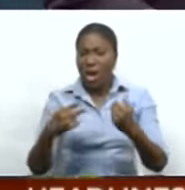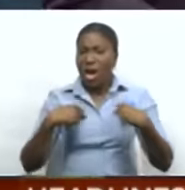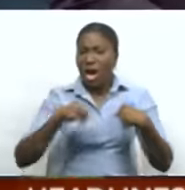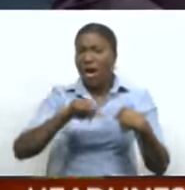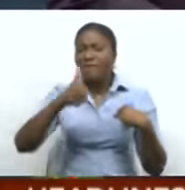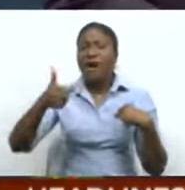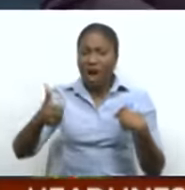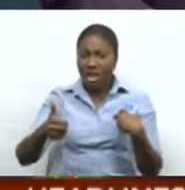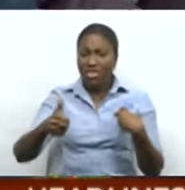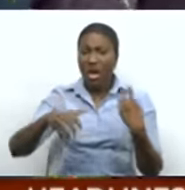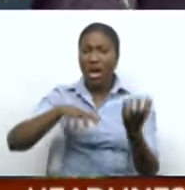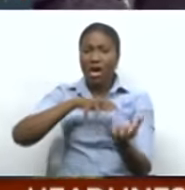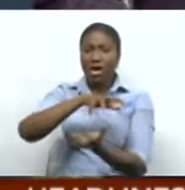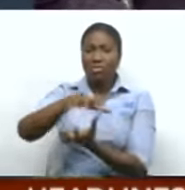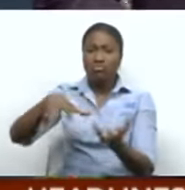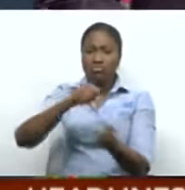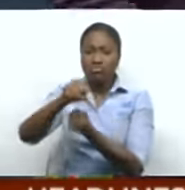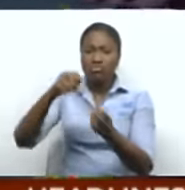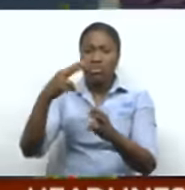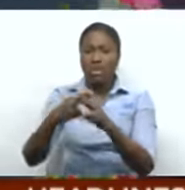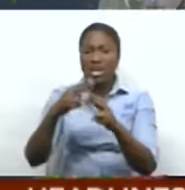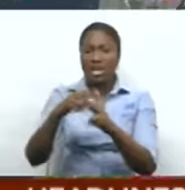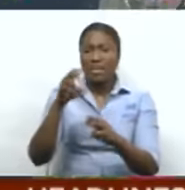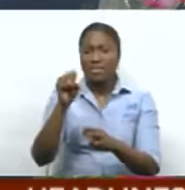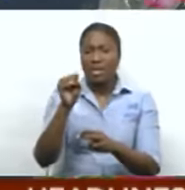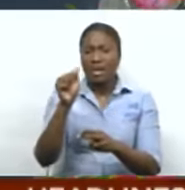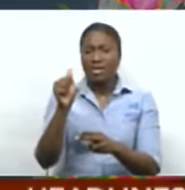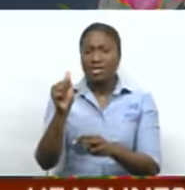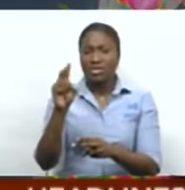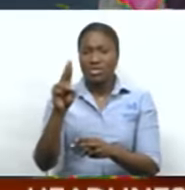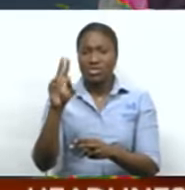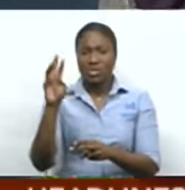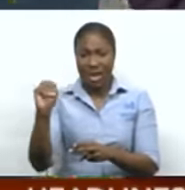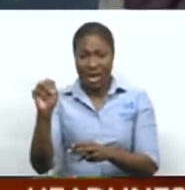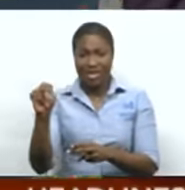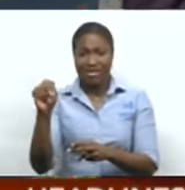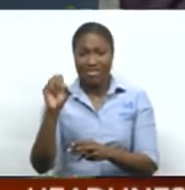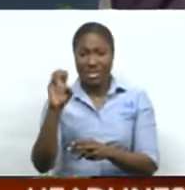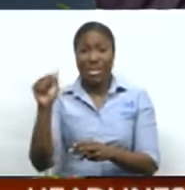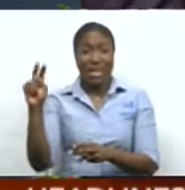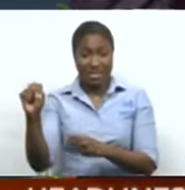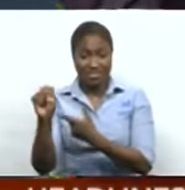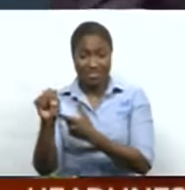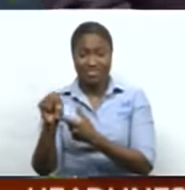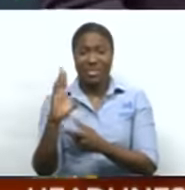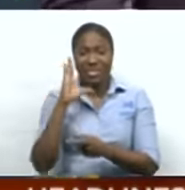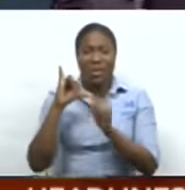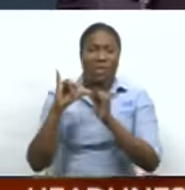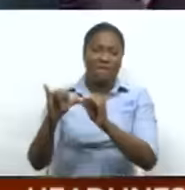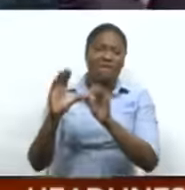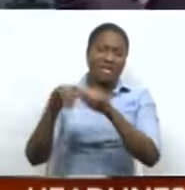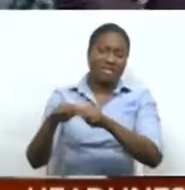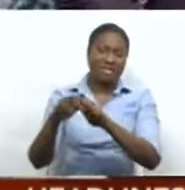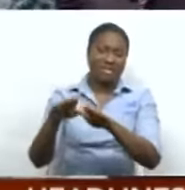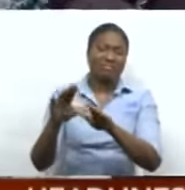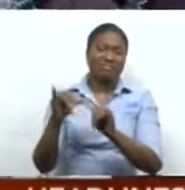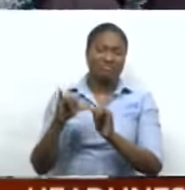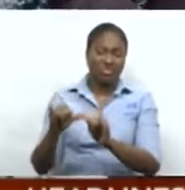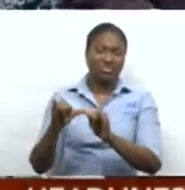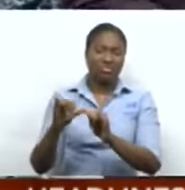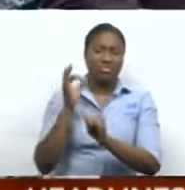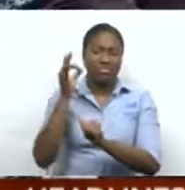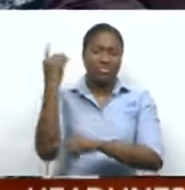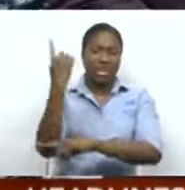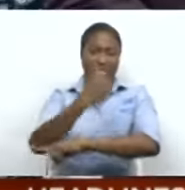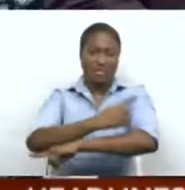hanging on as a tropical storm, has strong windshare, keeping a lot of the showers and thunderstorms to its east, and it's forecast to remain out at sea over the next several days.